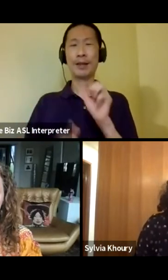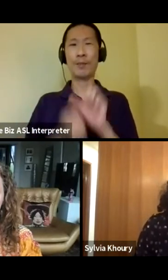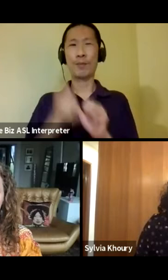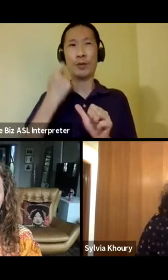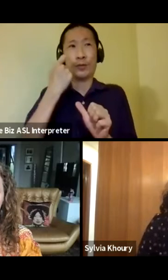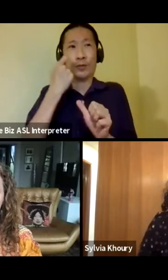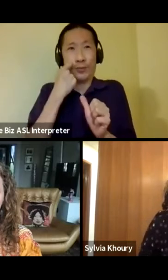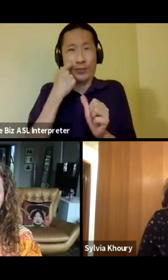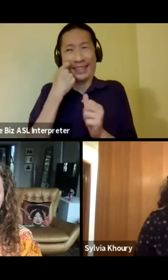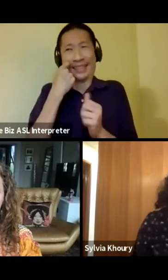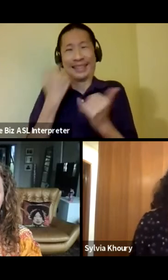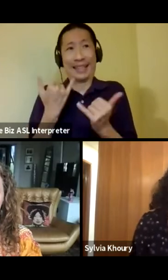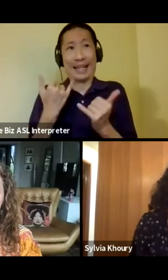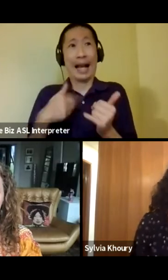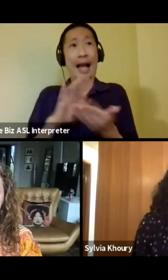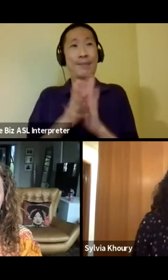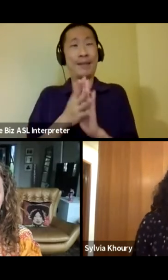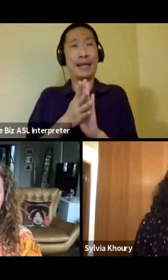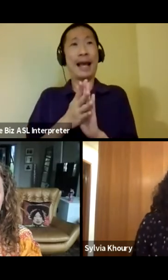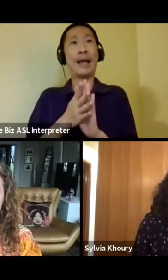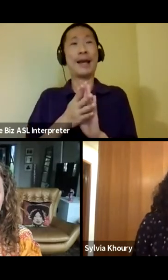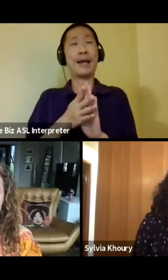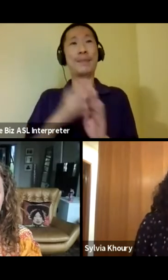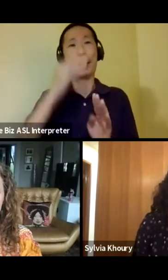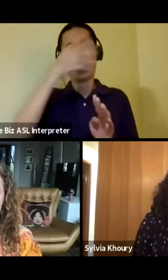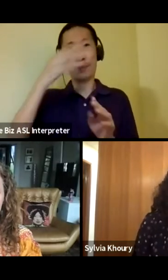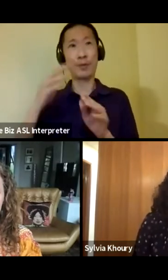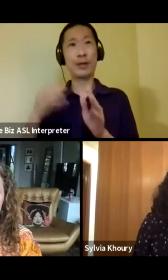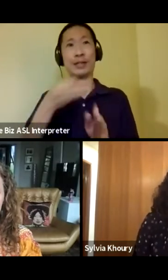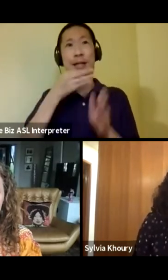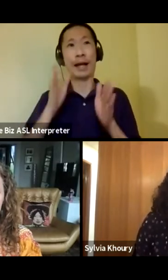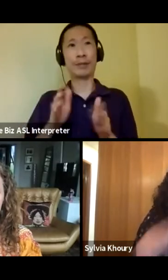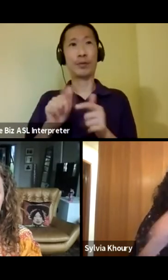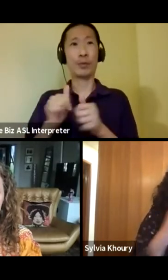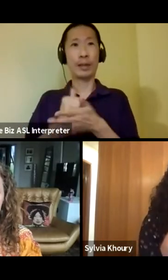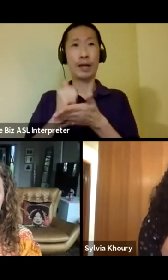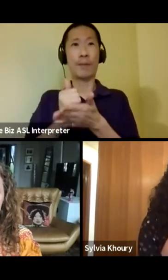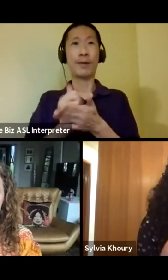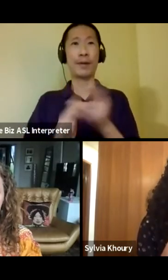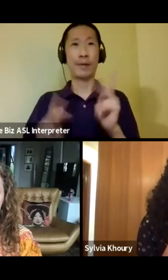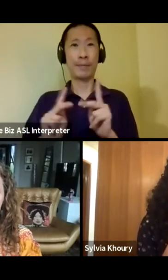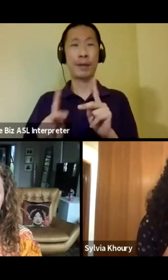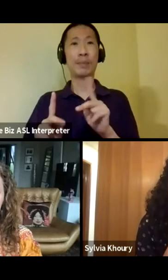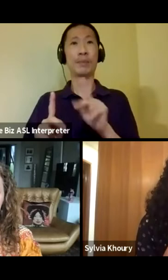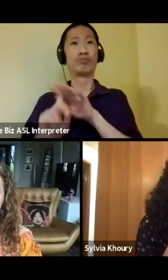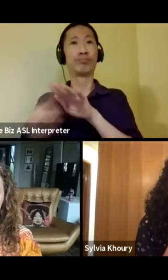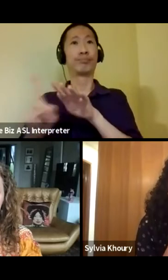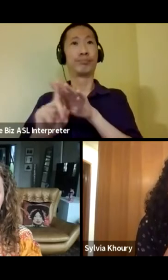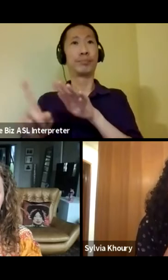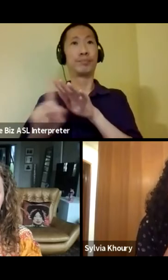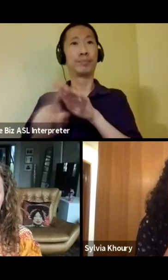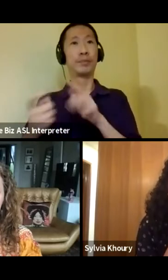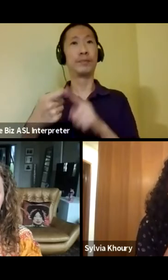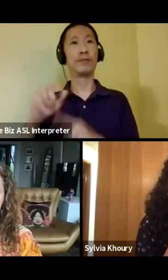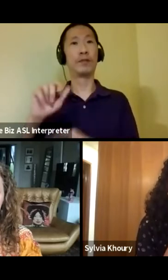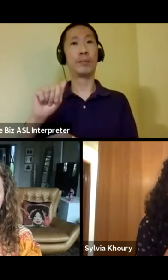present became an immigration expert um in assisting people uh evacuating afghanistan